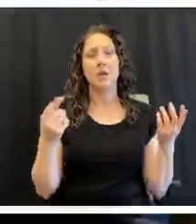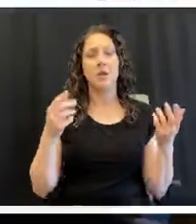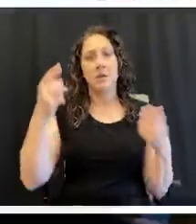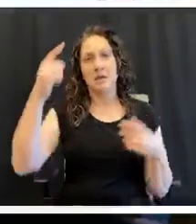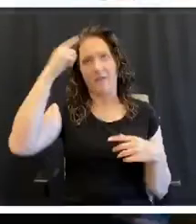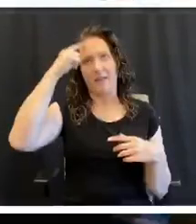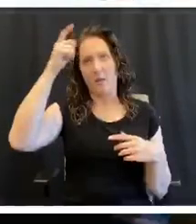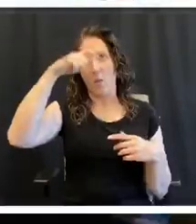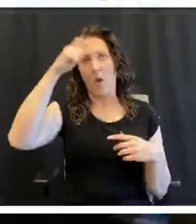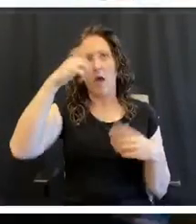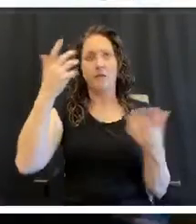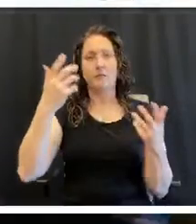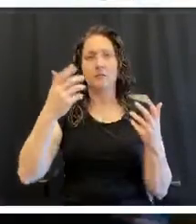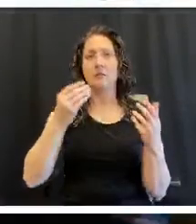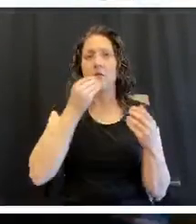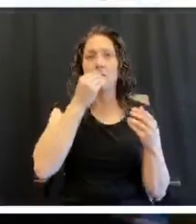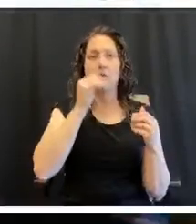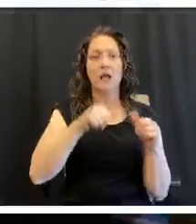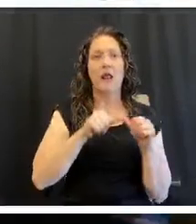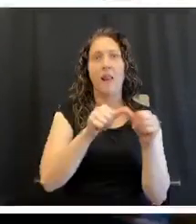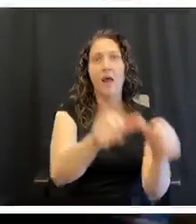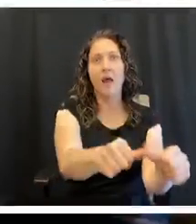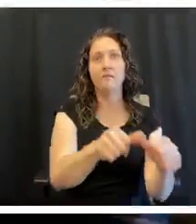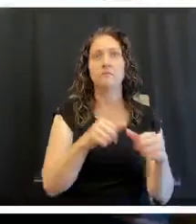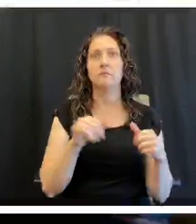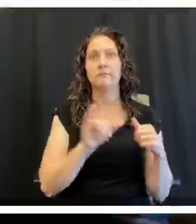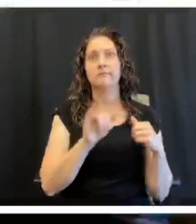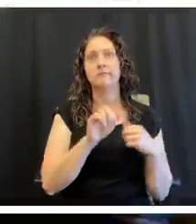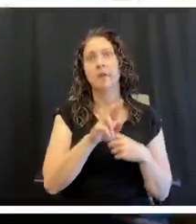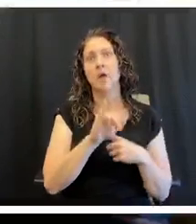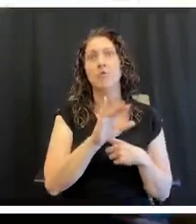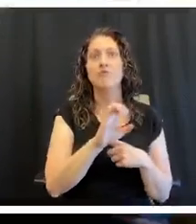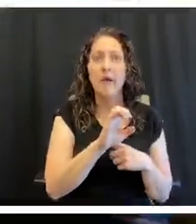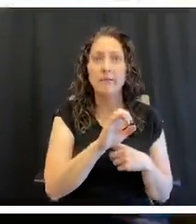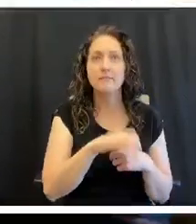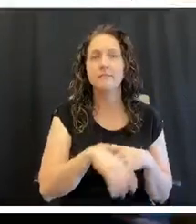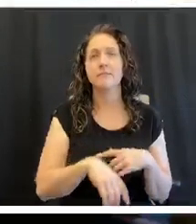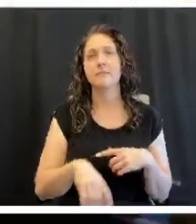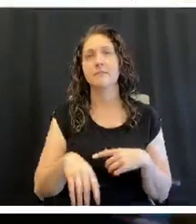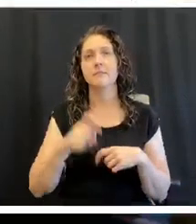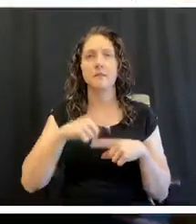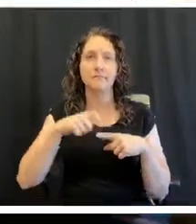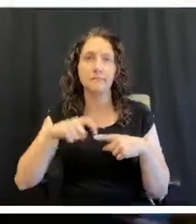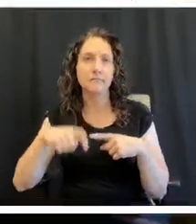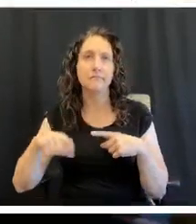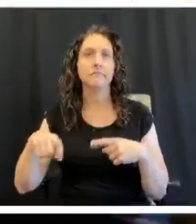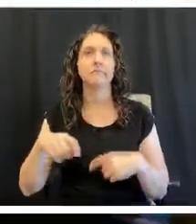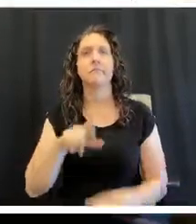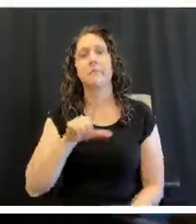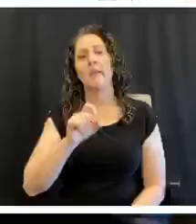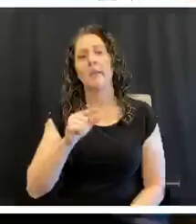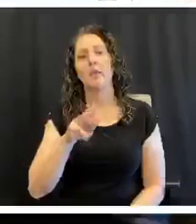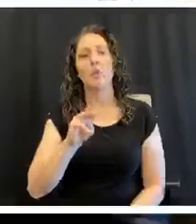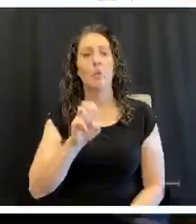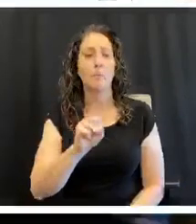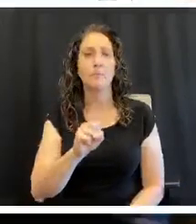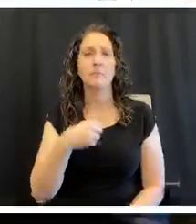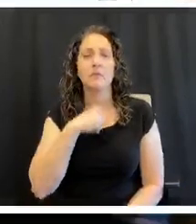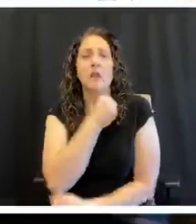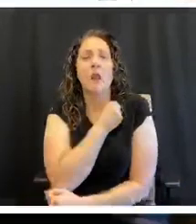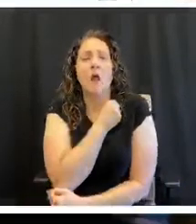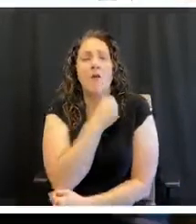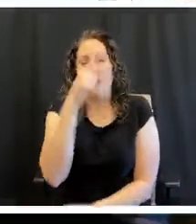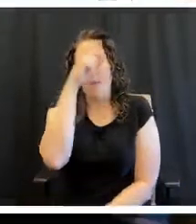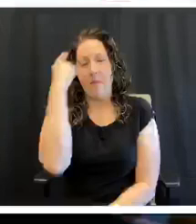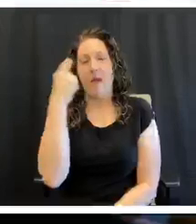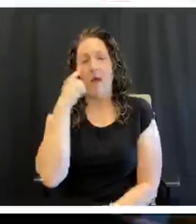I would always do something with rice or legumes. I love black eyed peas.